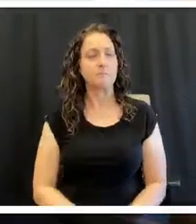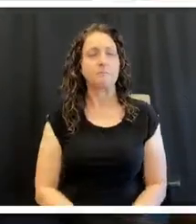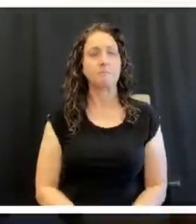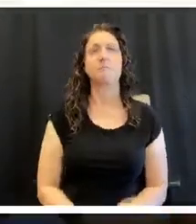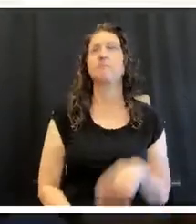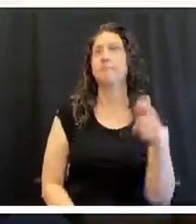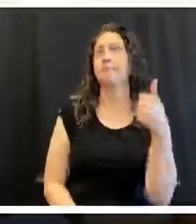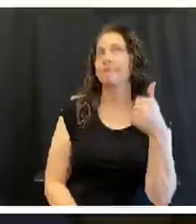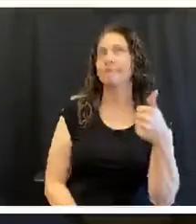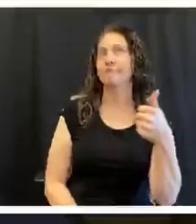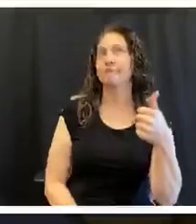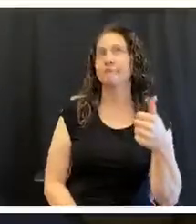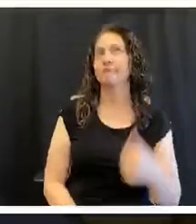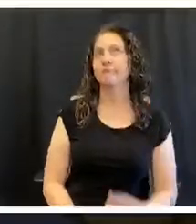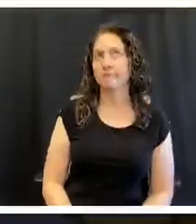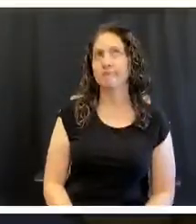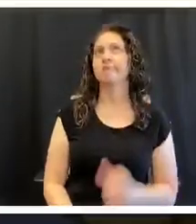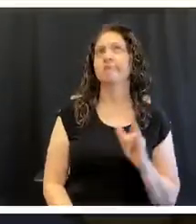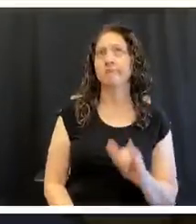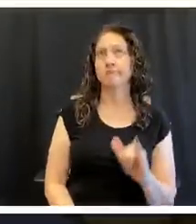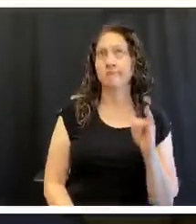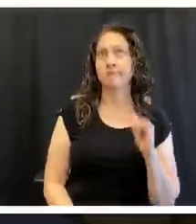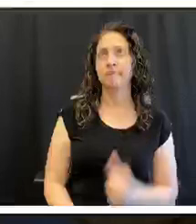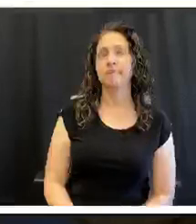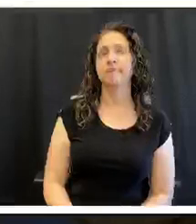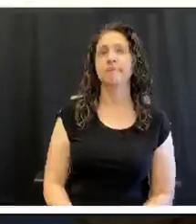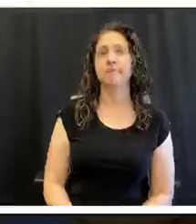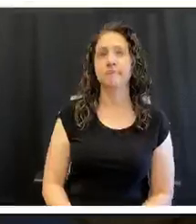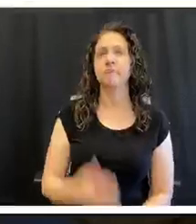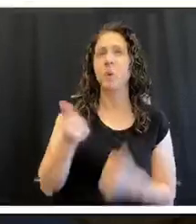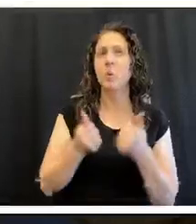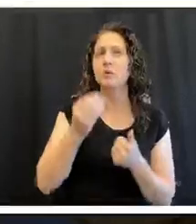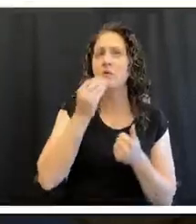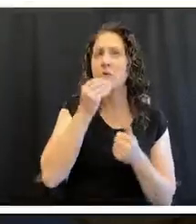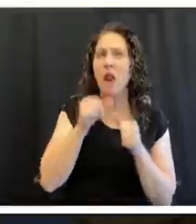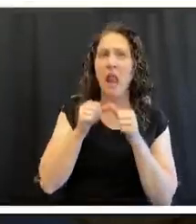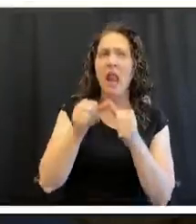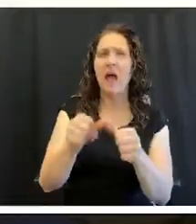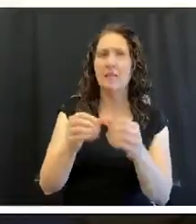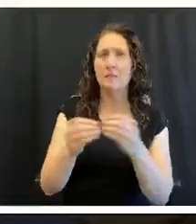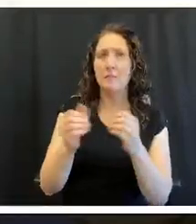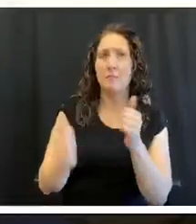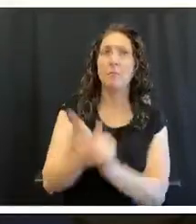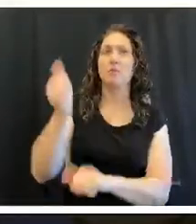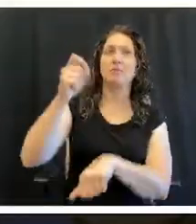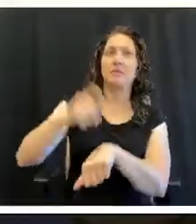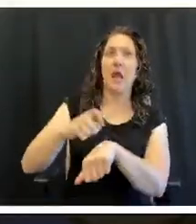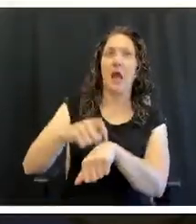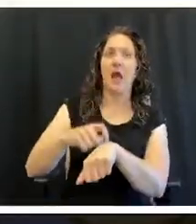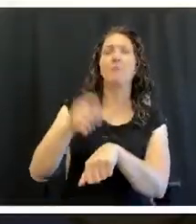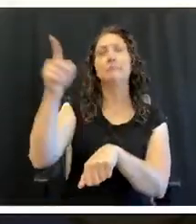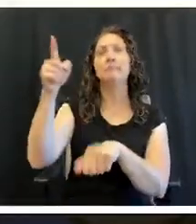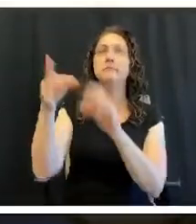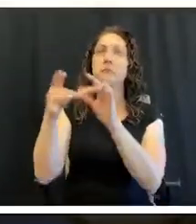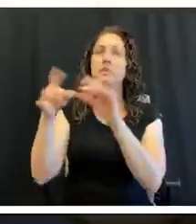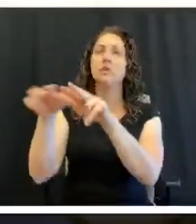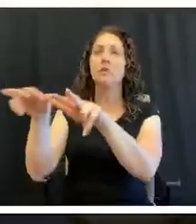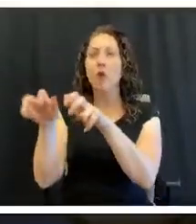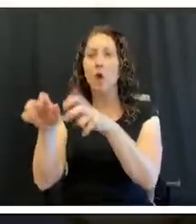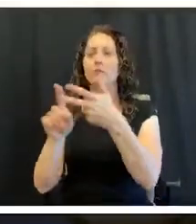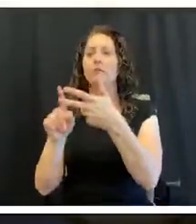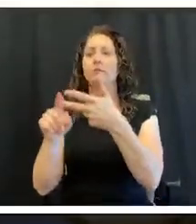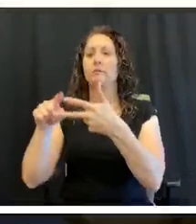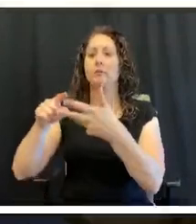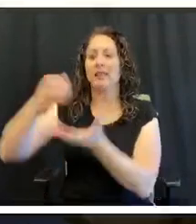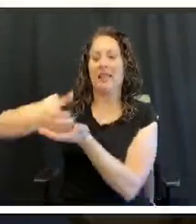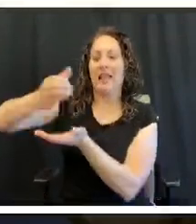Got it. So what foods last longest? I guess you're talking about the frozen and the canned foods. Those are